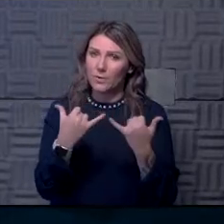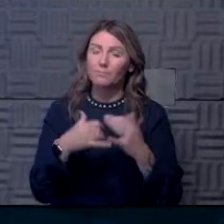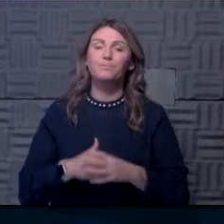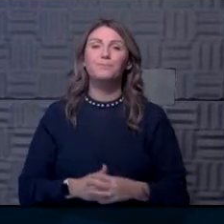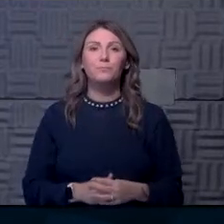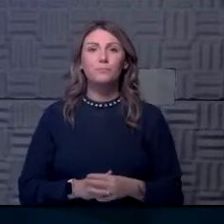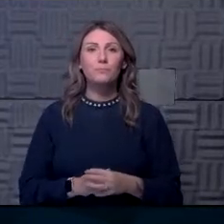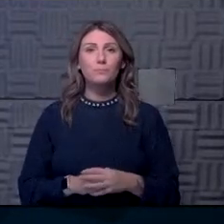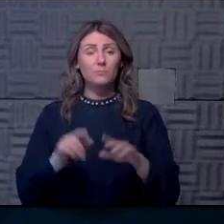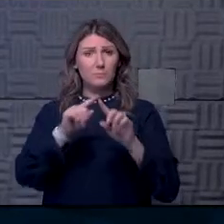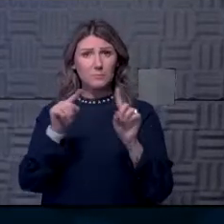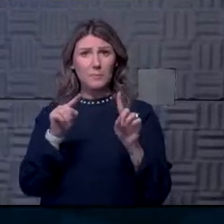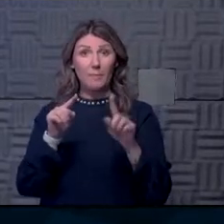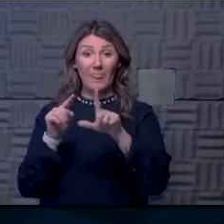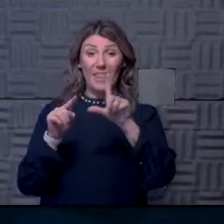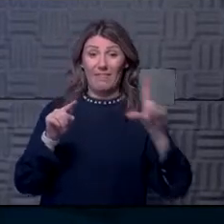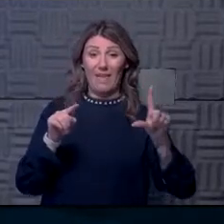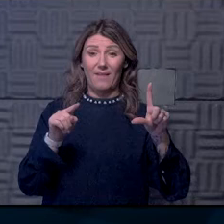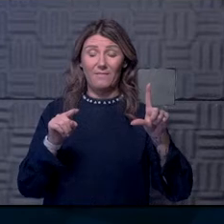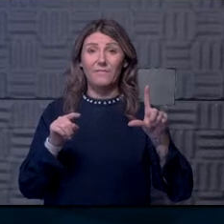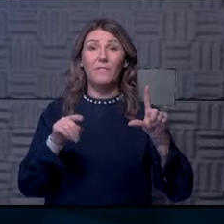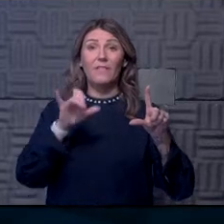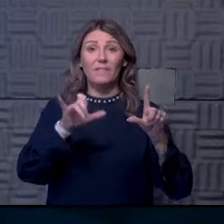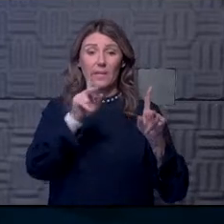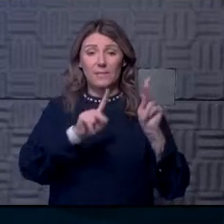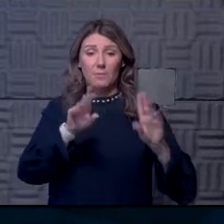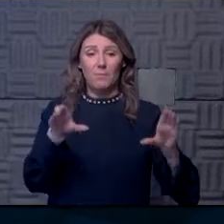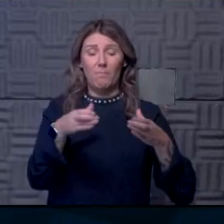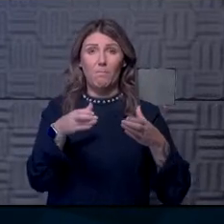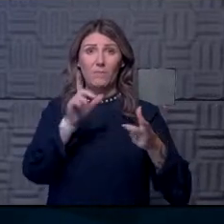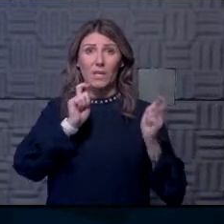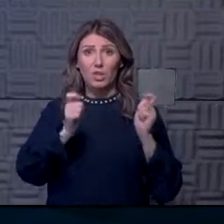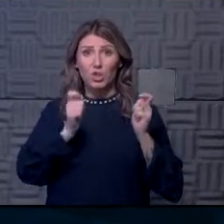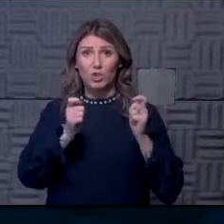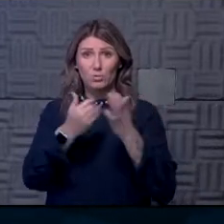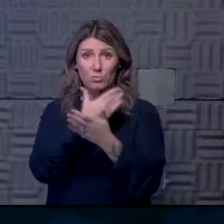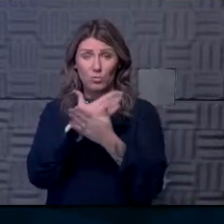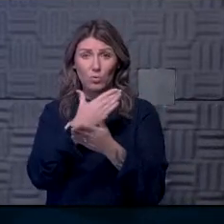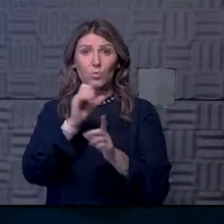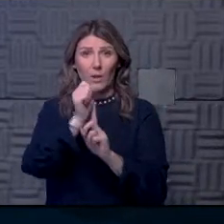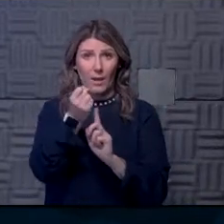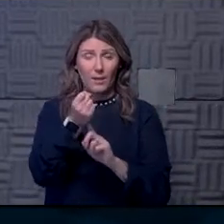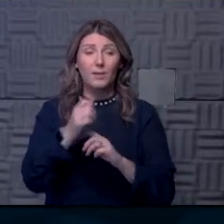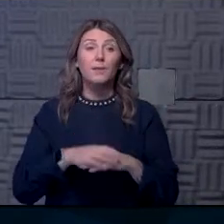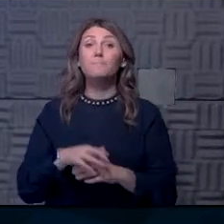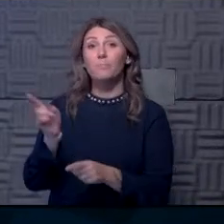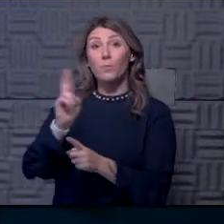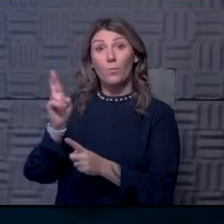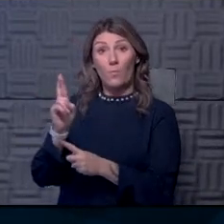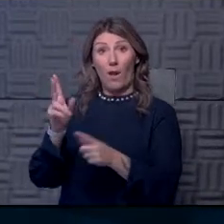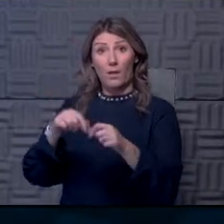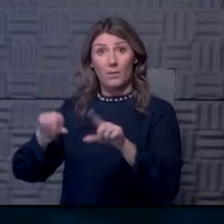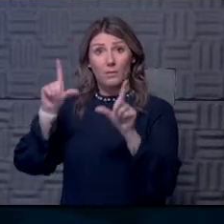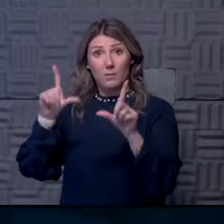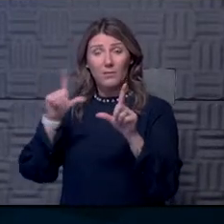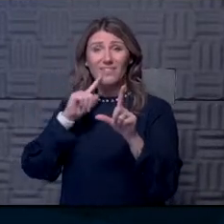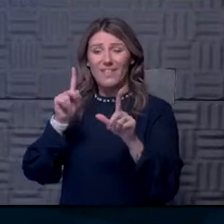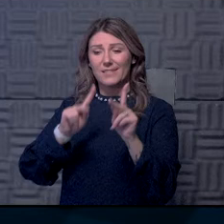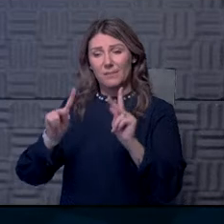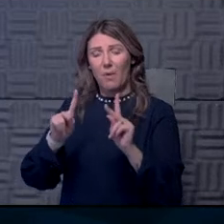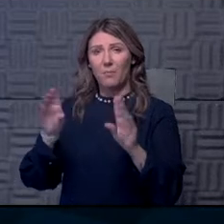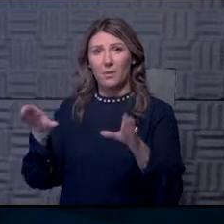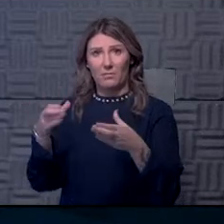But the look on the left is the population adjusted number of new cases. The look on the right is the population